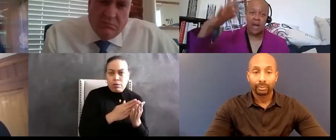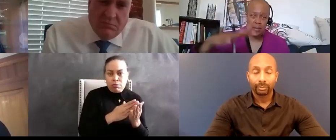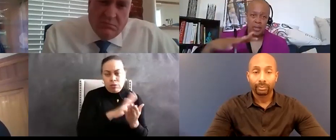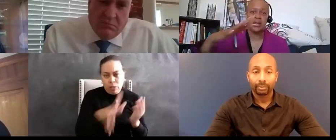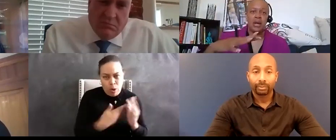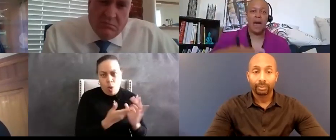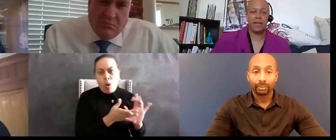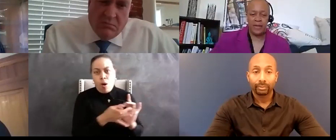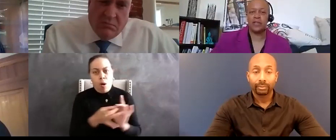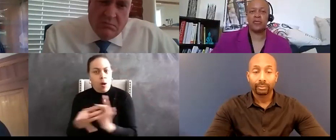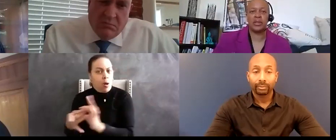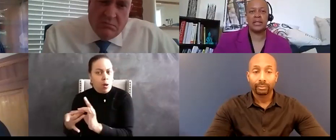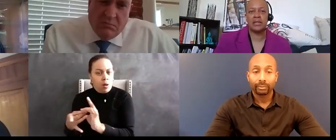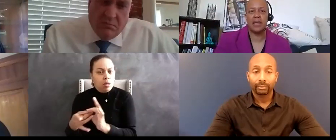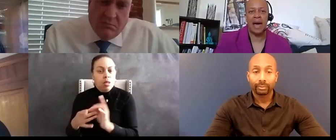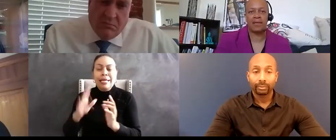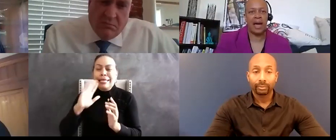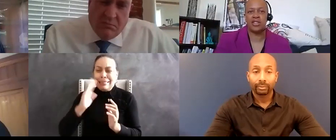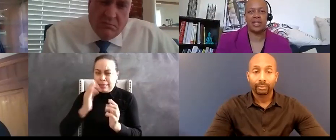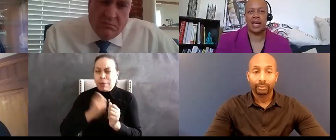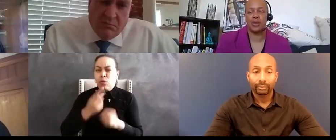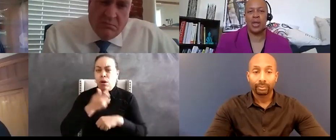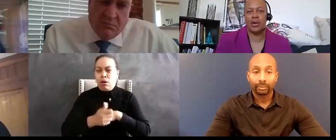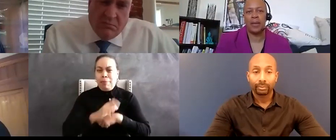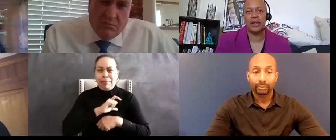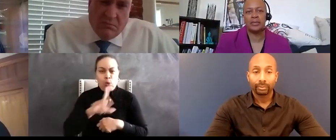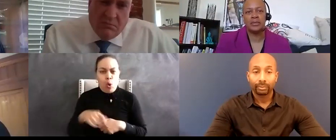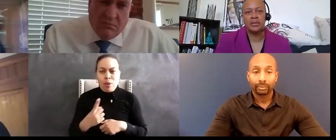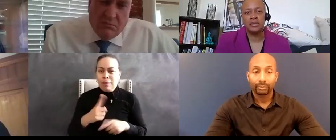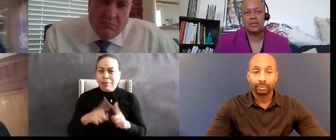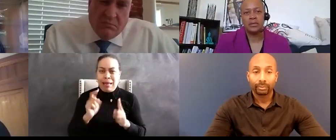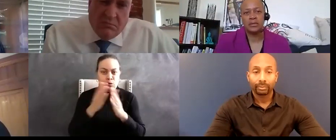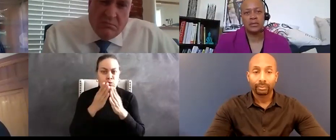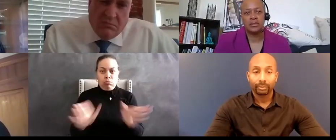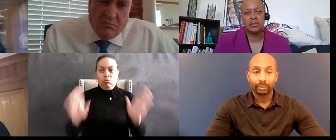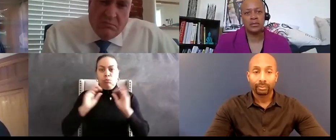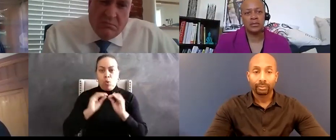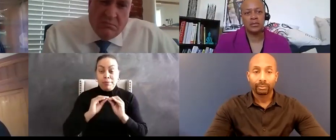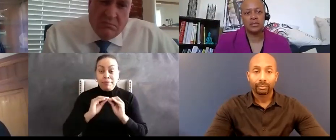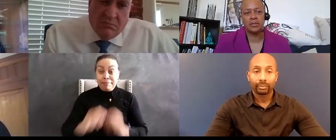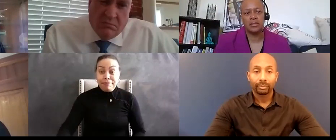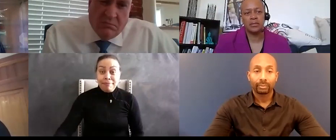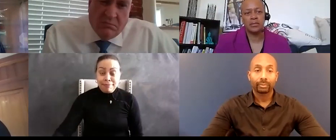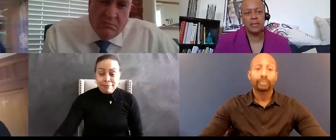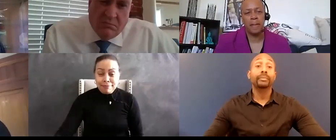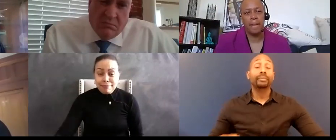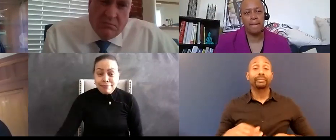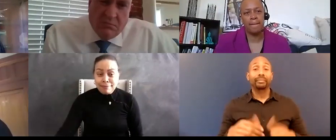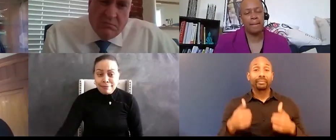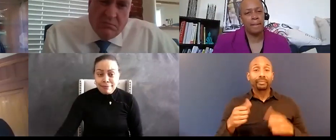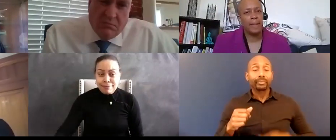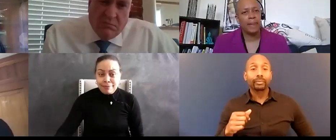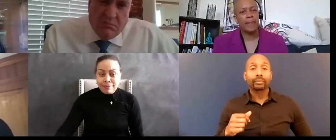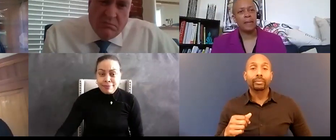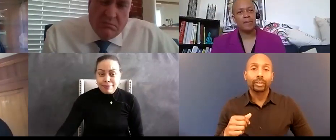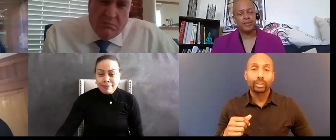sort of stop at the feet of police and that that just can no longer happen all right so in the interest of time and um i'm just